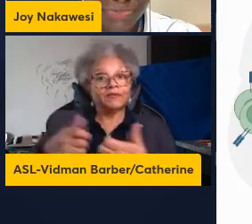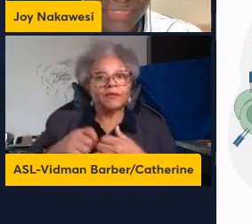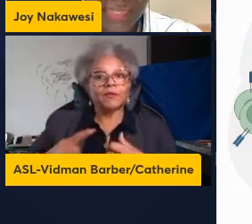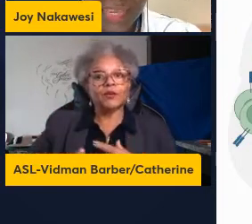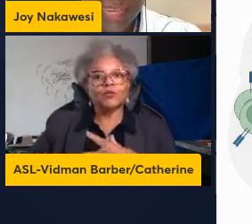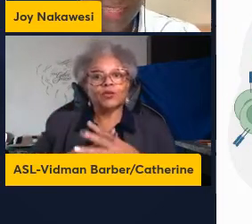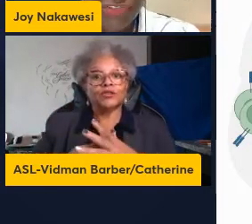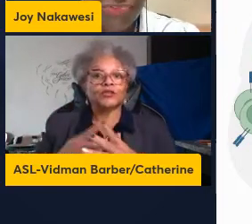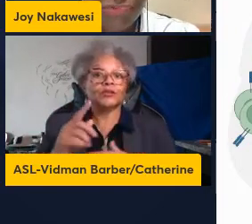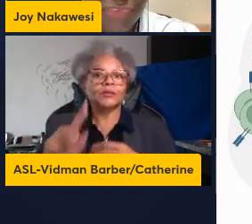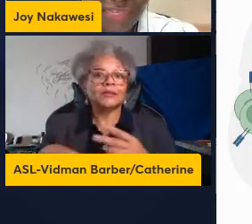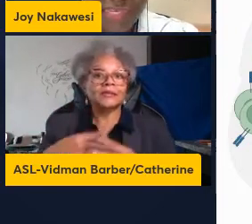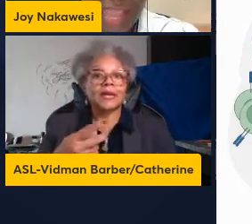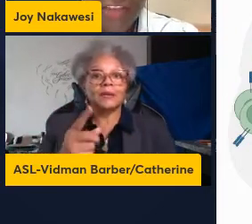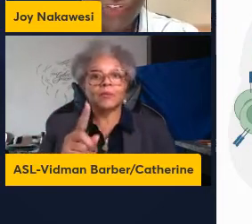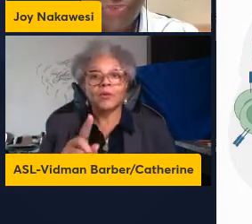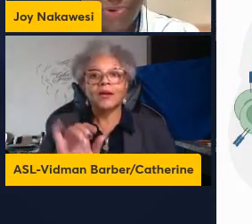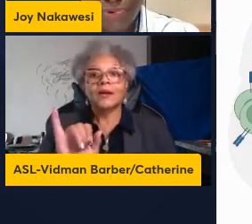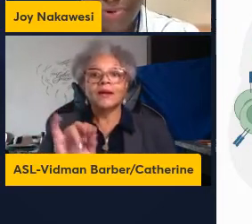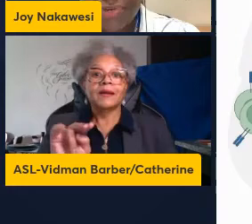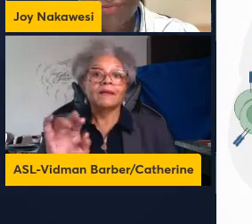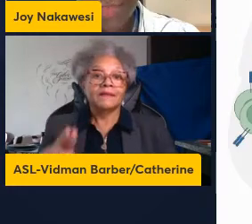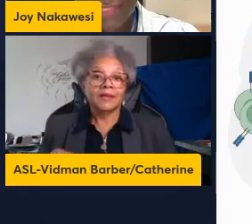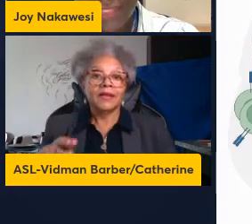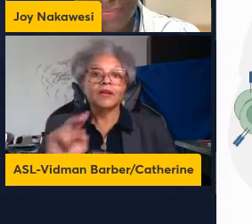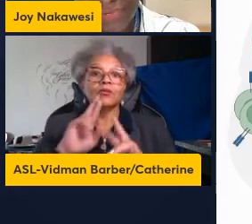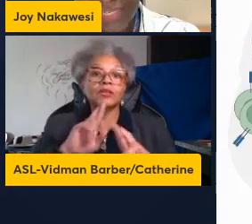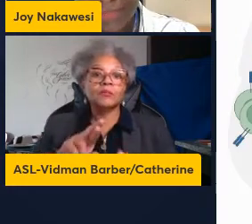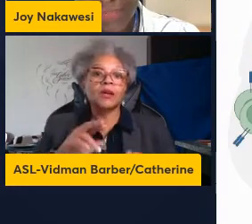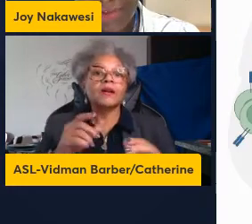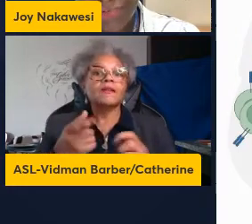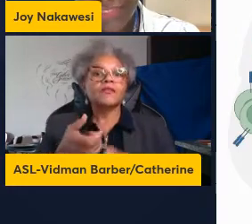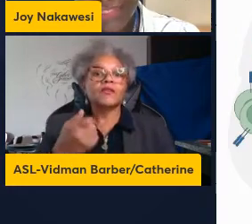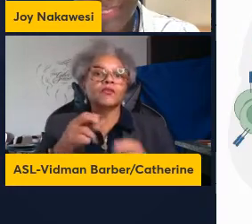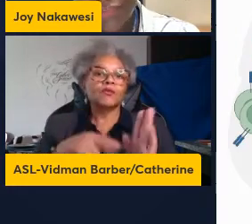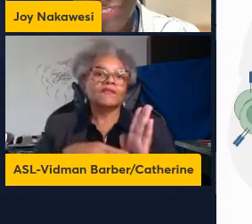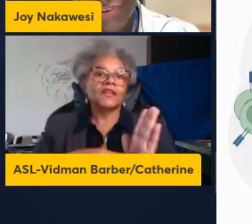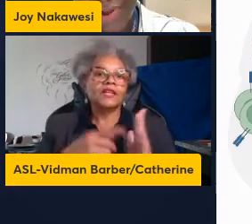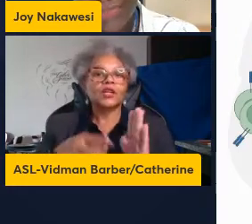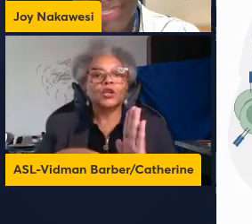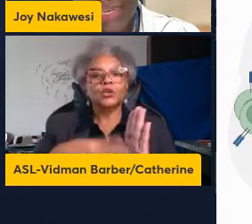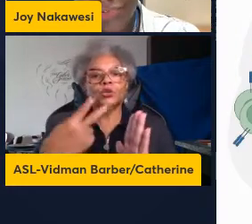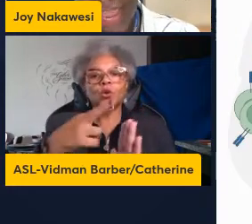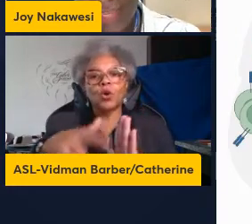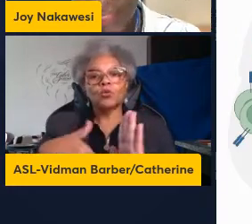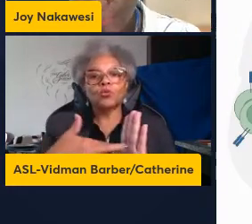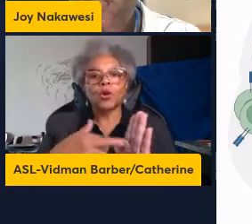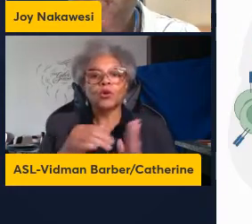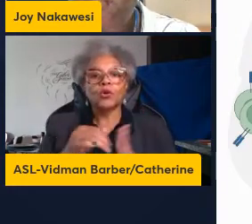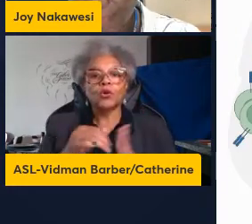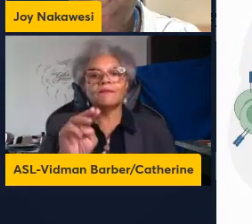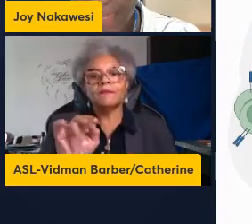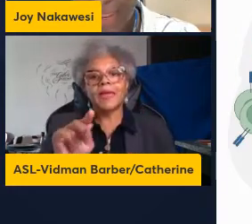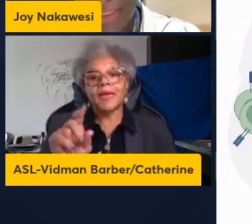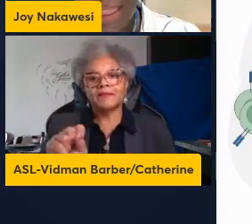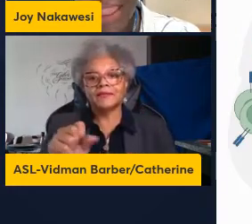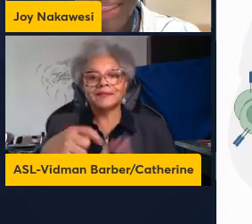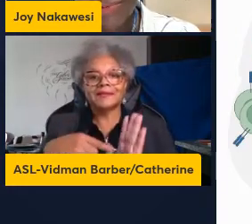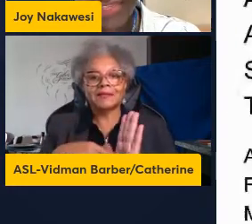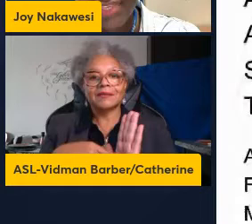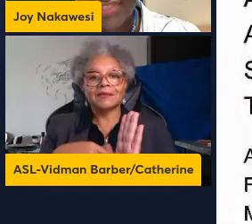response that's revealing a dual role of Mavs signaling for seed for T-REM cell reactivation